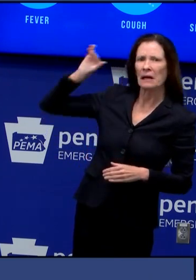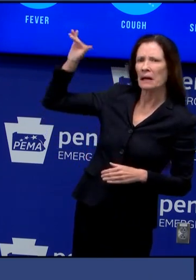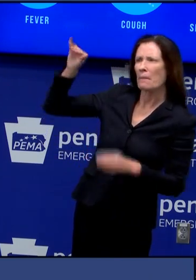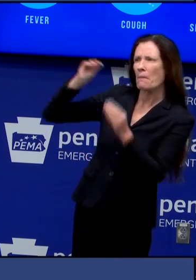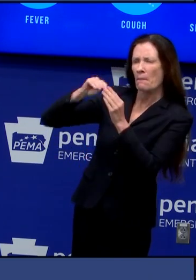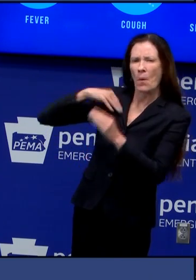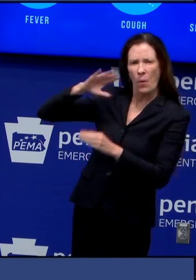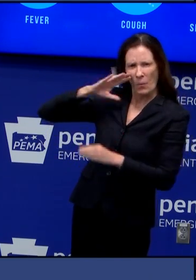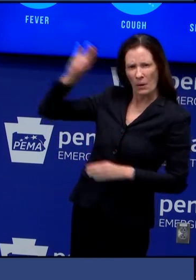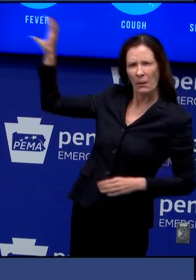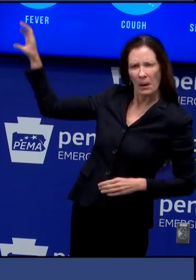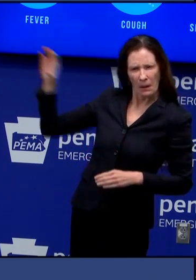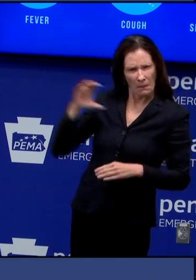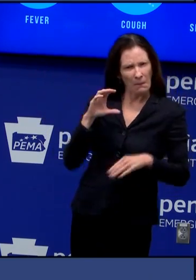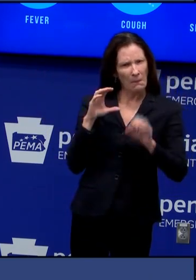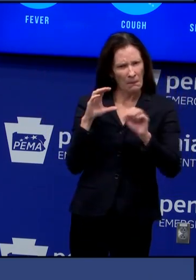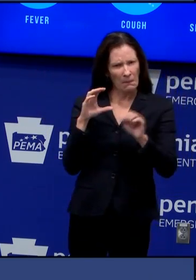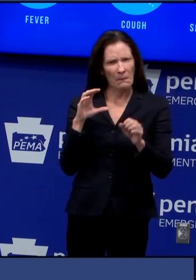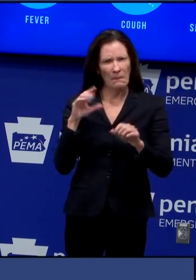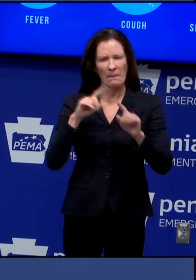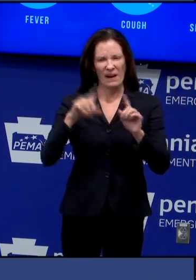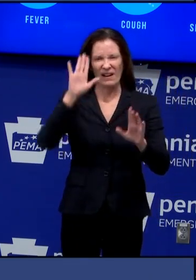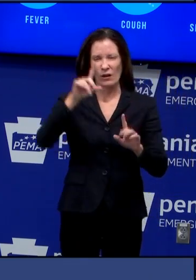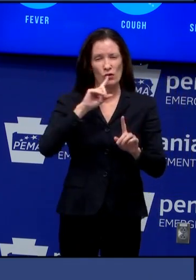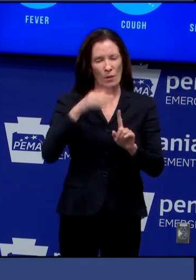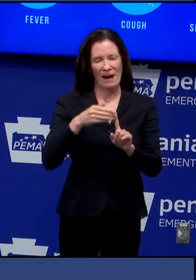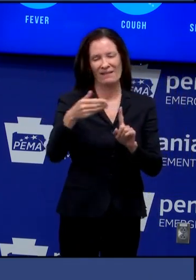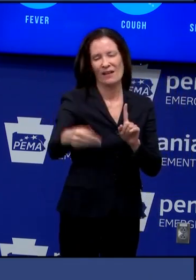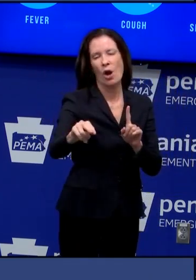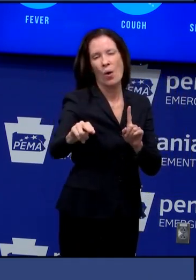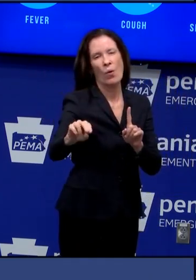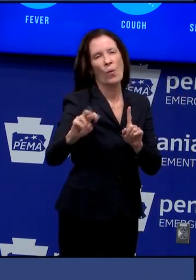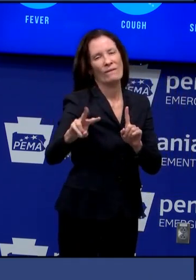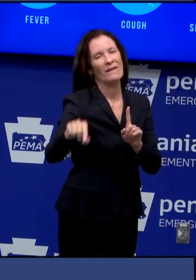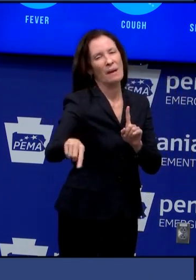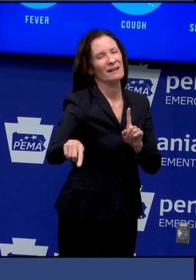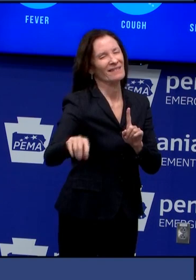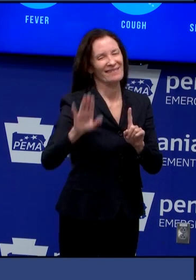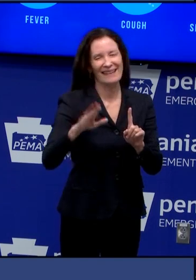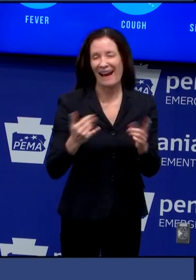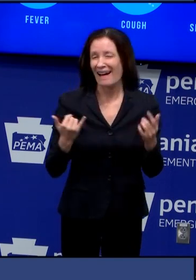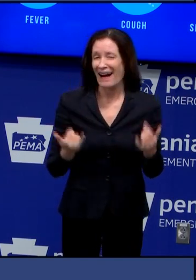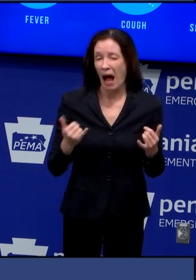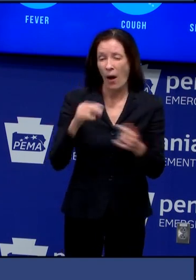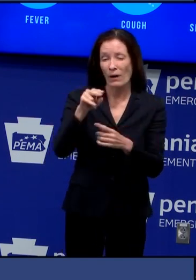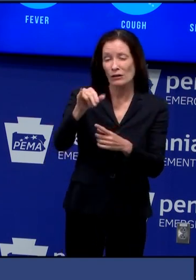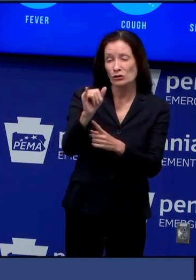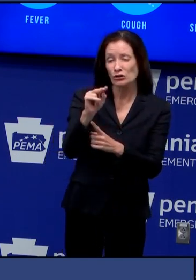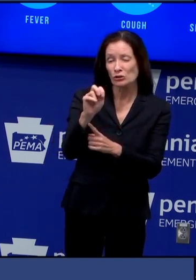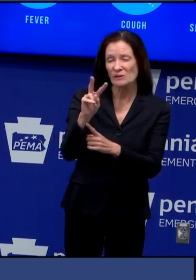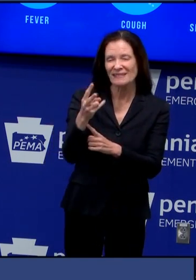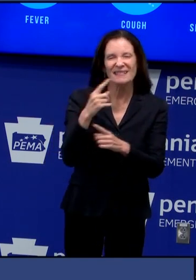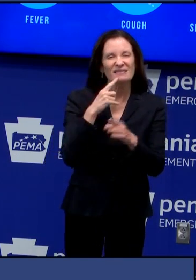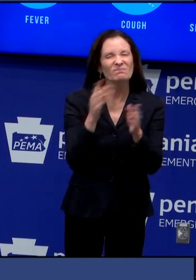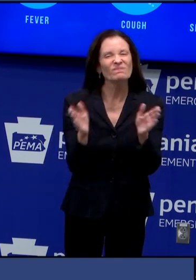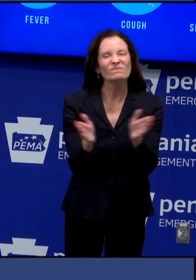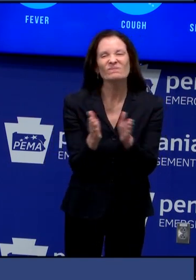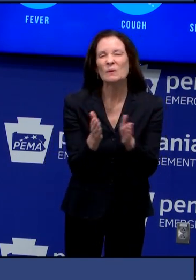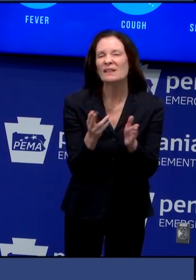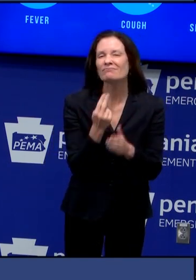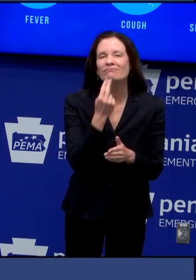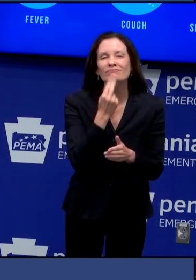prior to november as for now we were thrilled to receive the 14 million dollars under the cares act